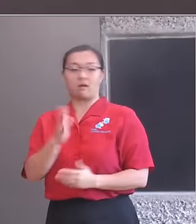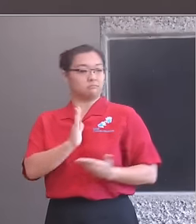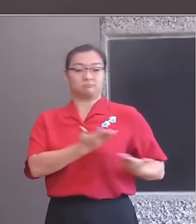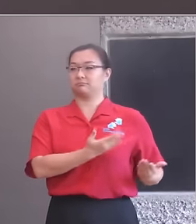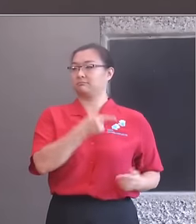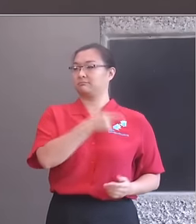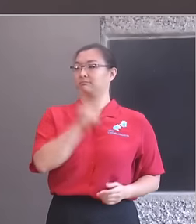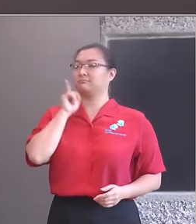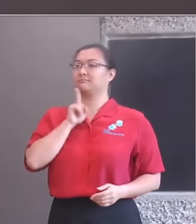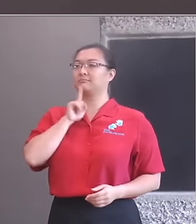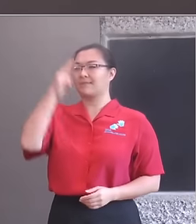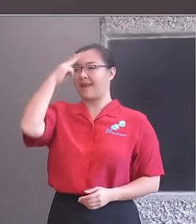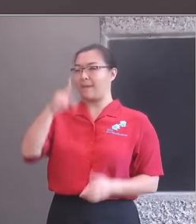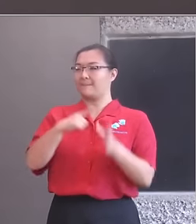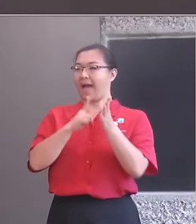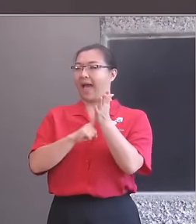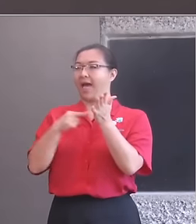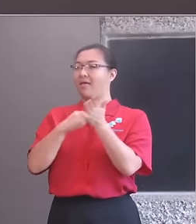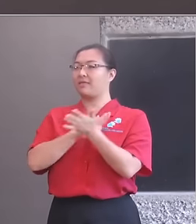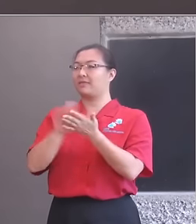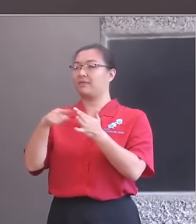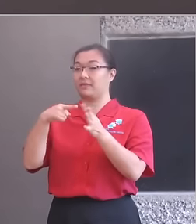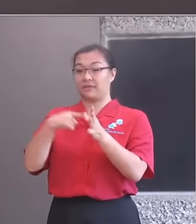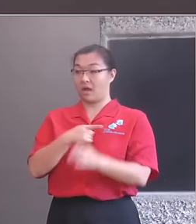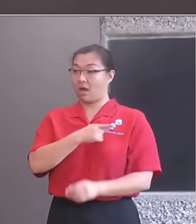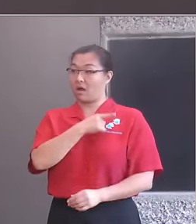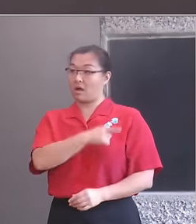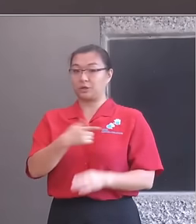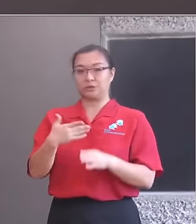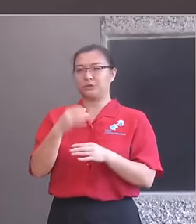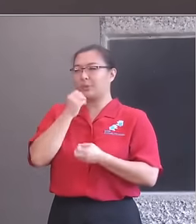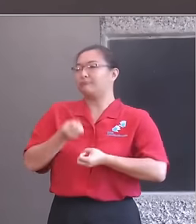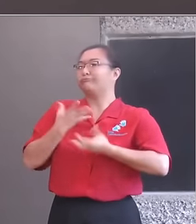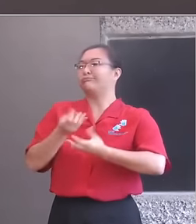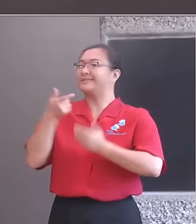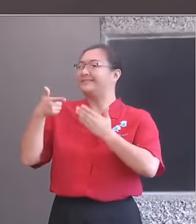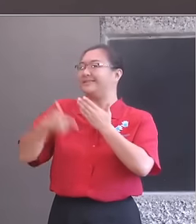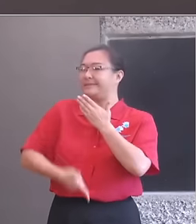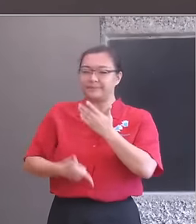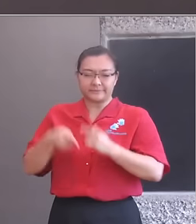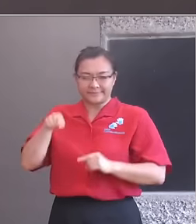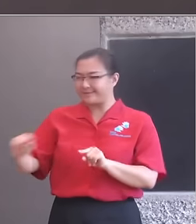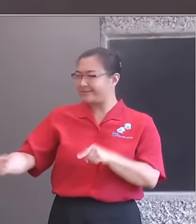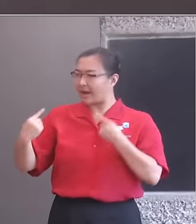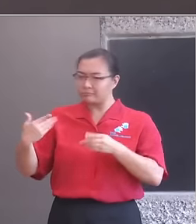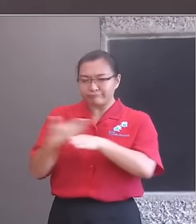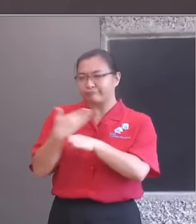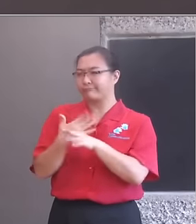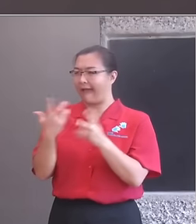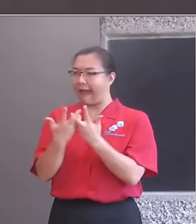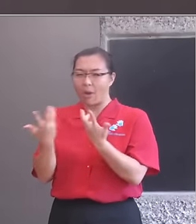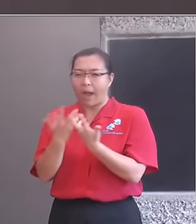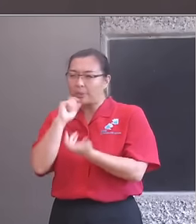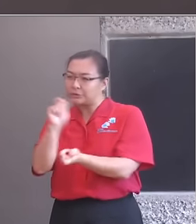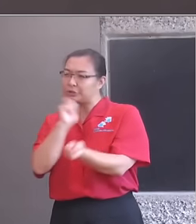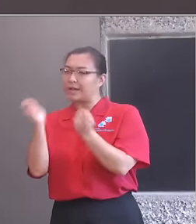with responsibility for all of our work with children and young people. She'll share more detail about the challenge and how it can change the way we